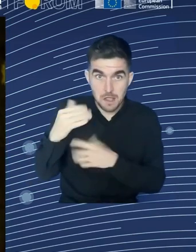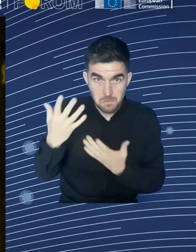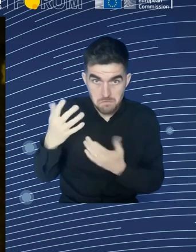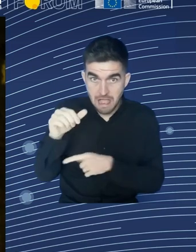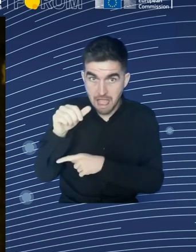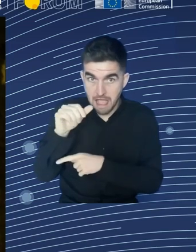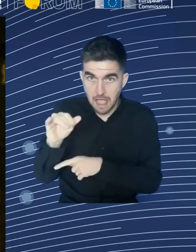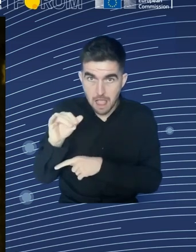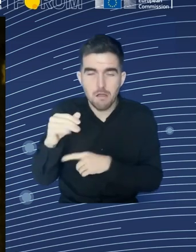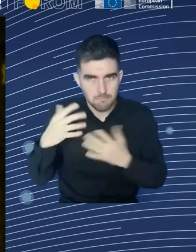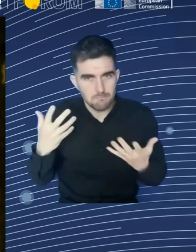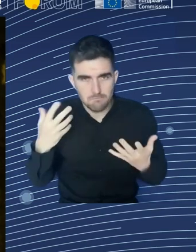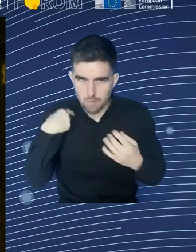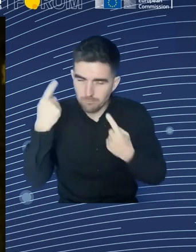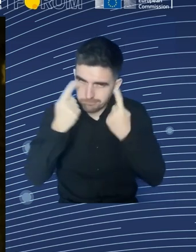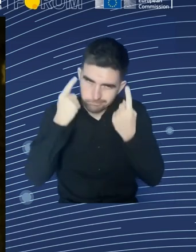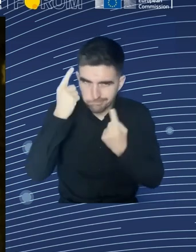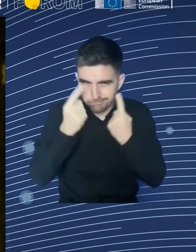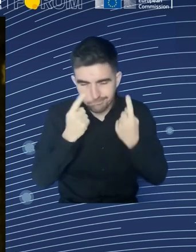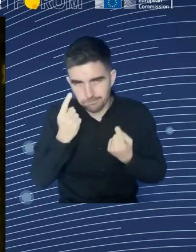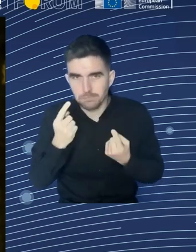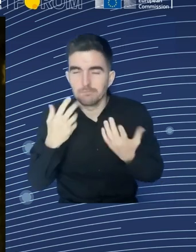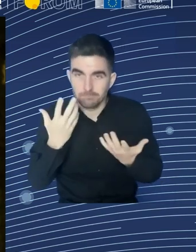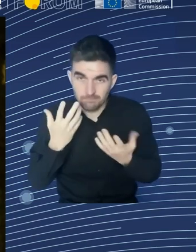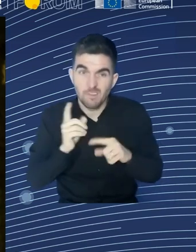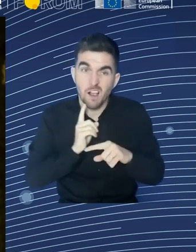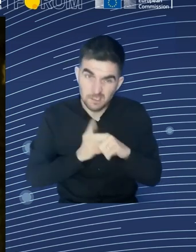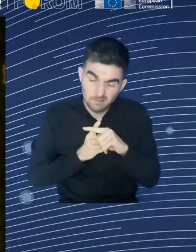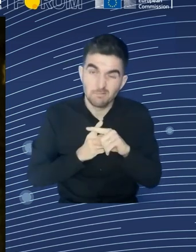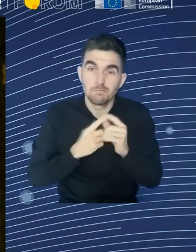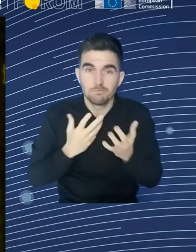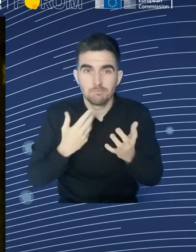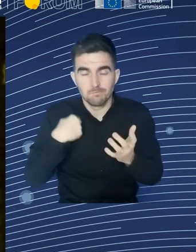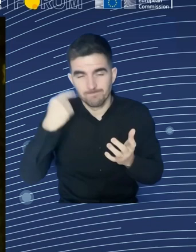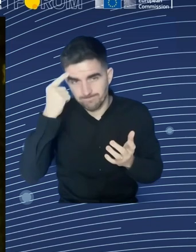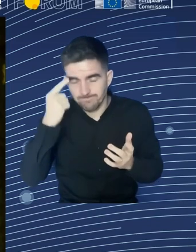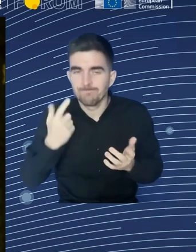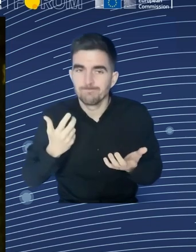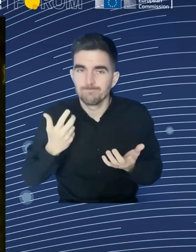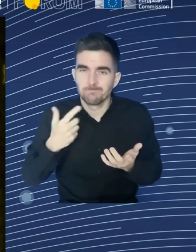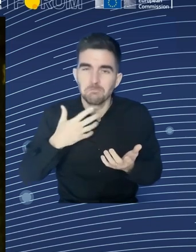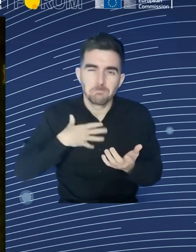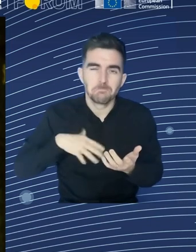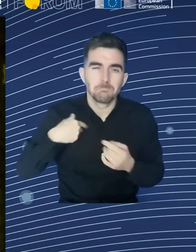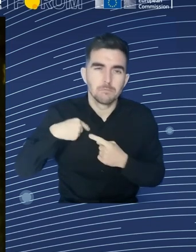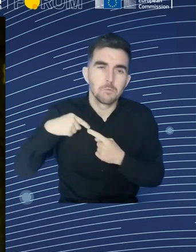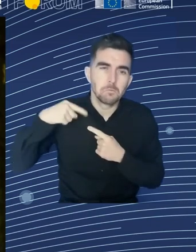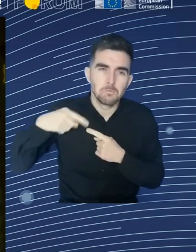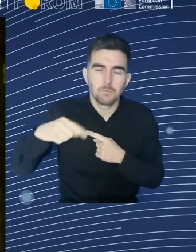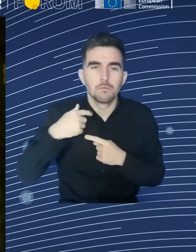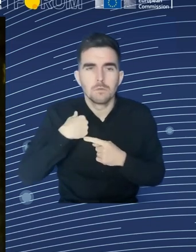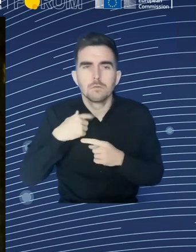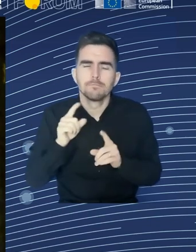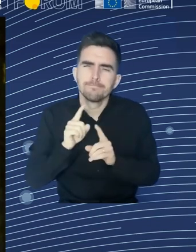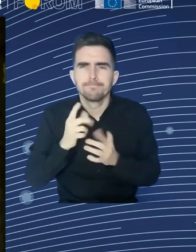or difficulties. And I believe that artificial intelligence will be an instrument that